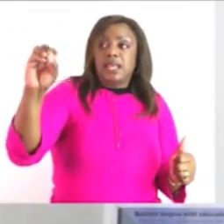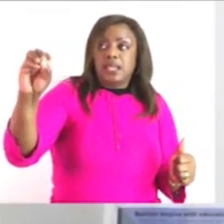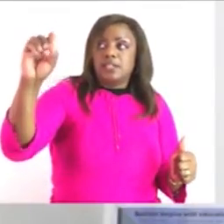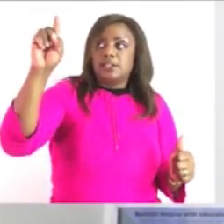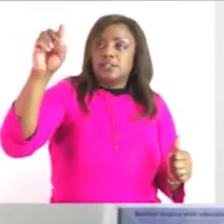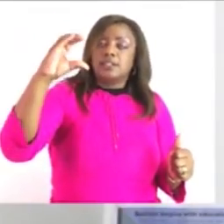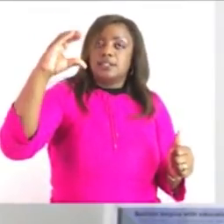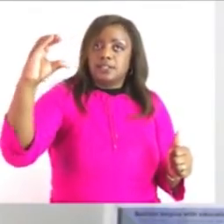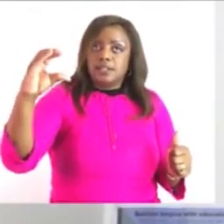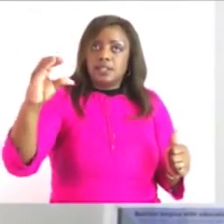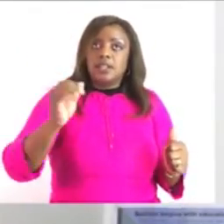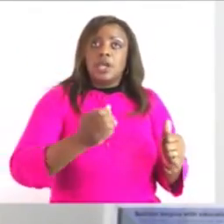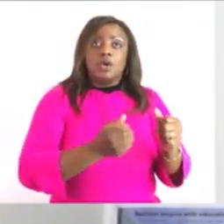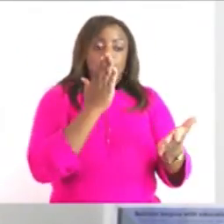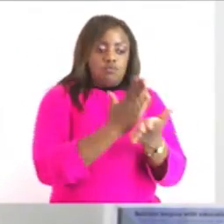of the fire